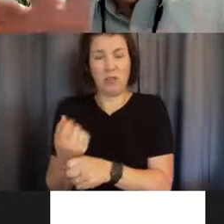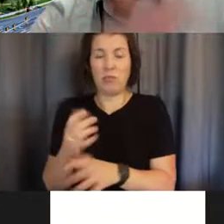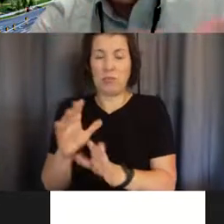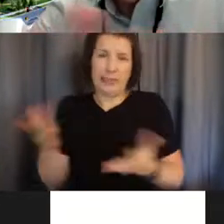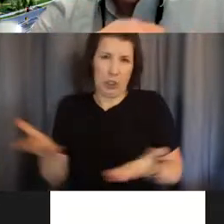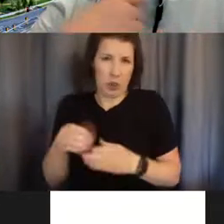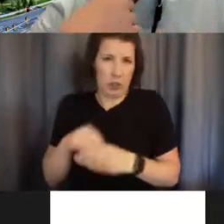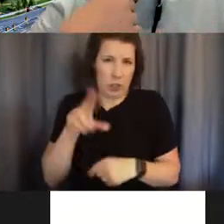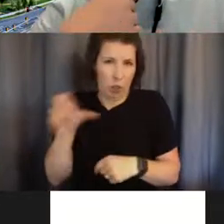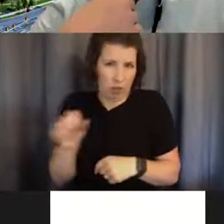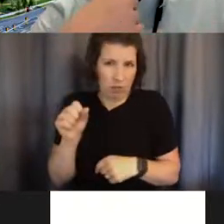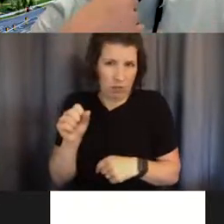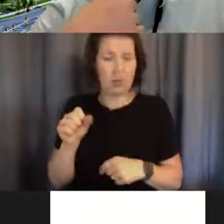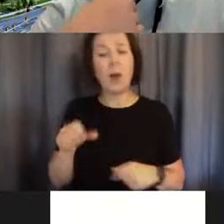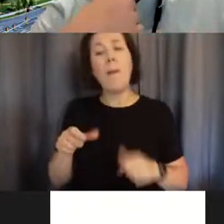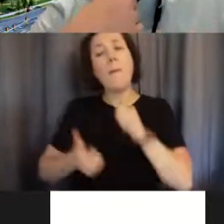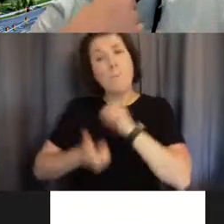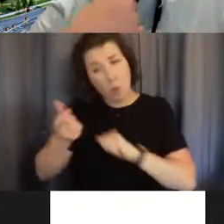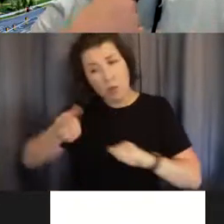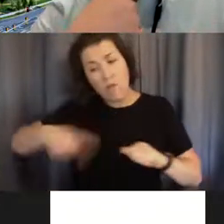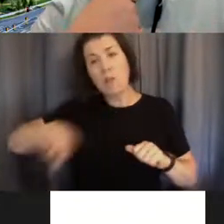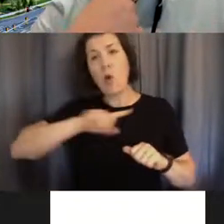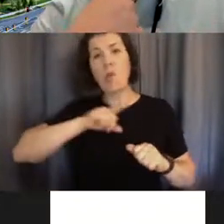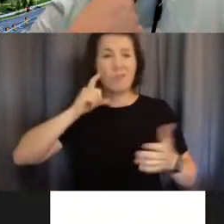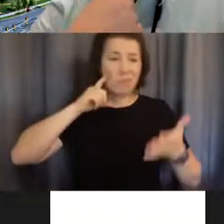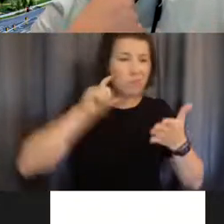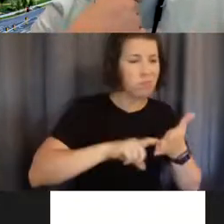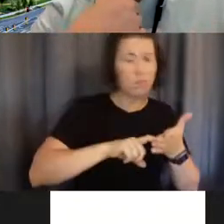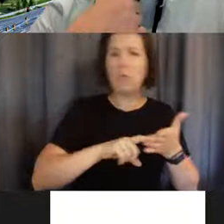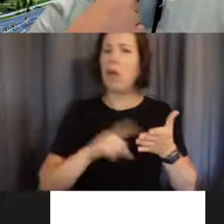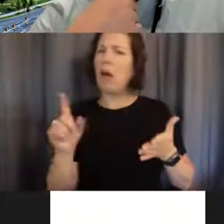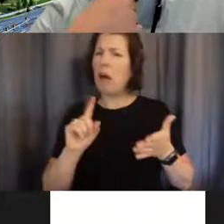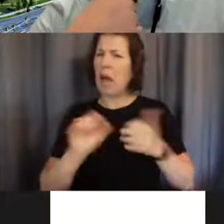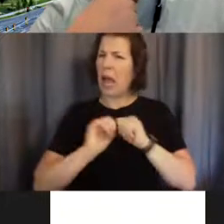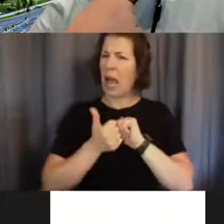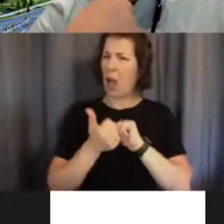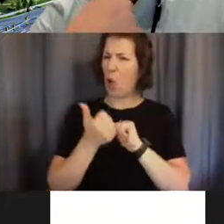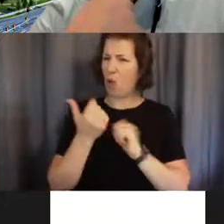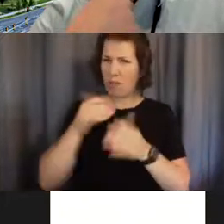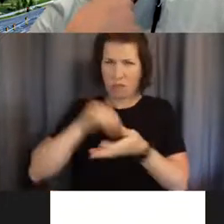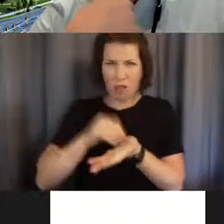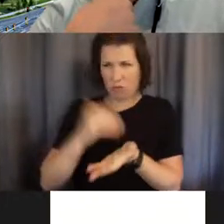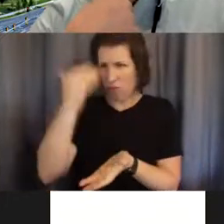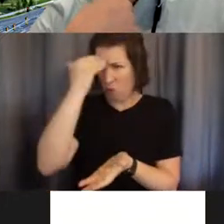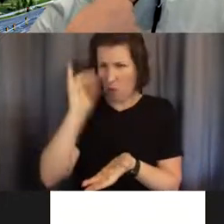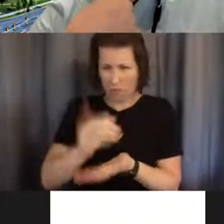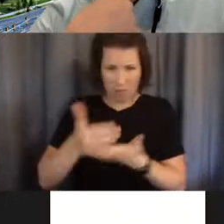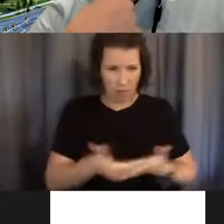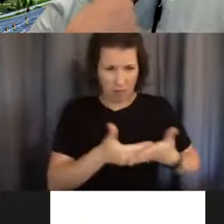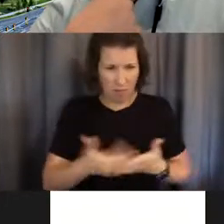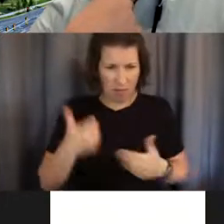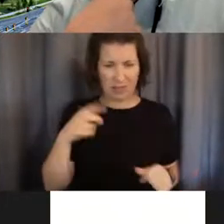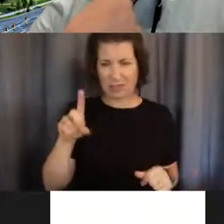diagnosed in a routine ultrasound. And the very severe defects are fairly easy to see